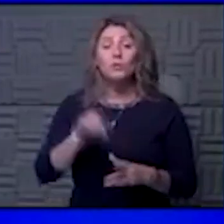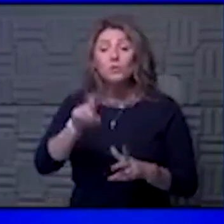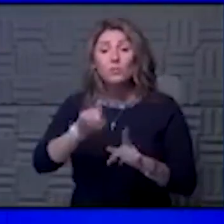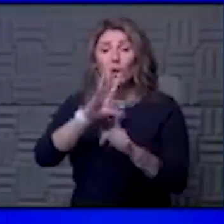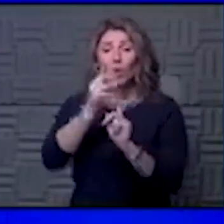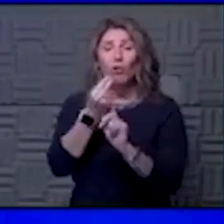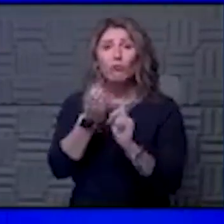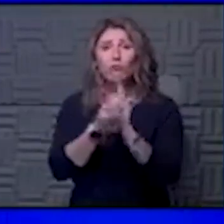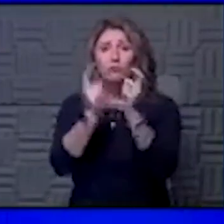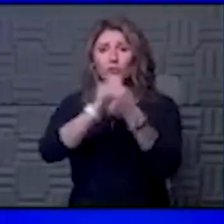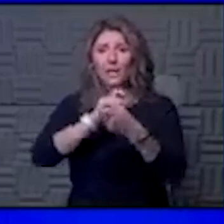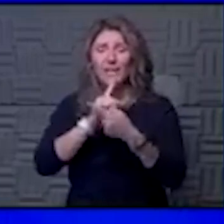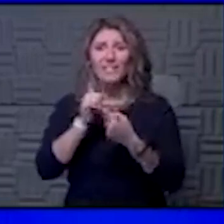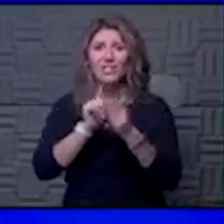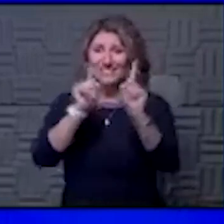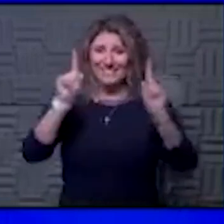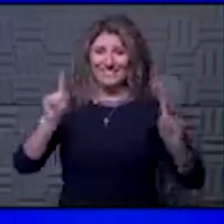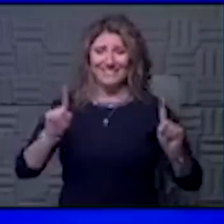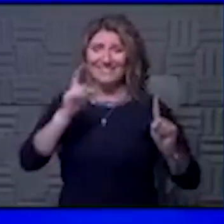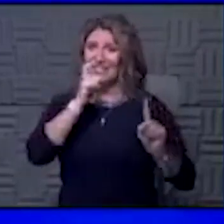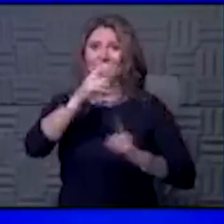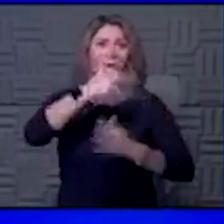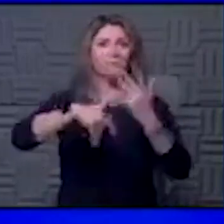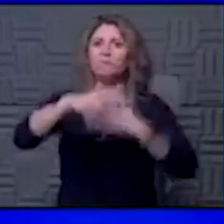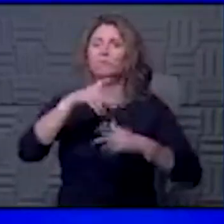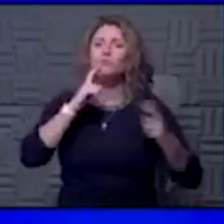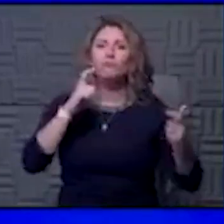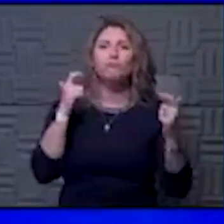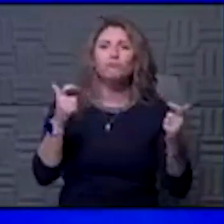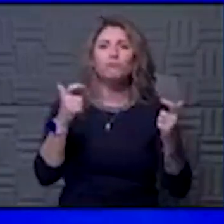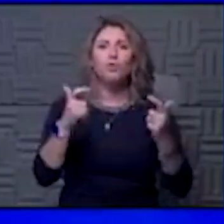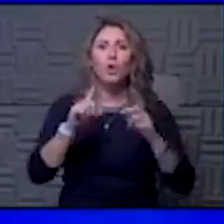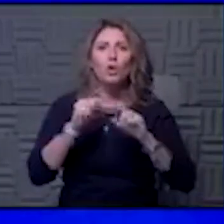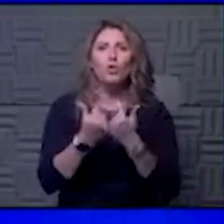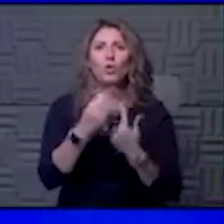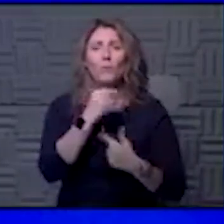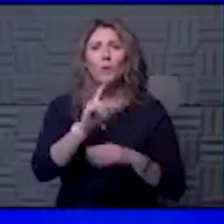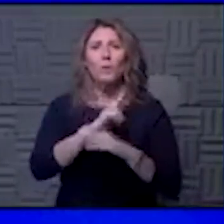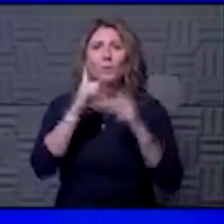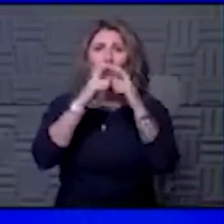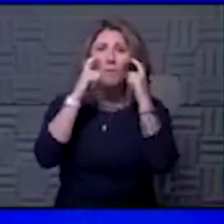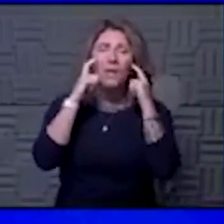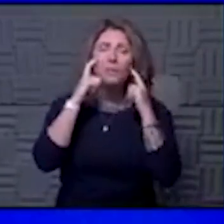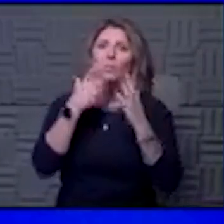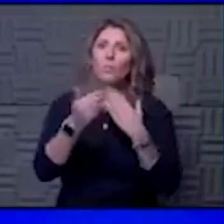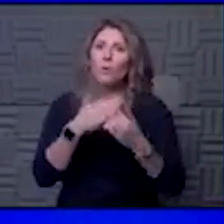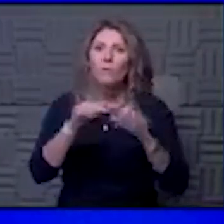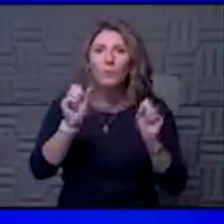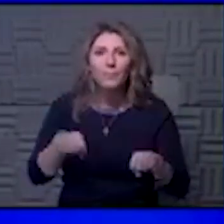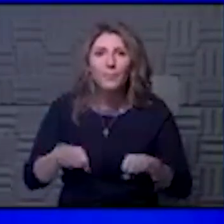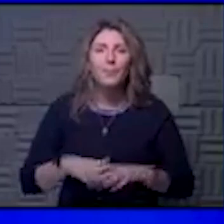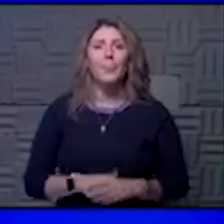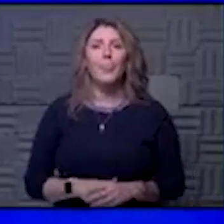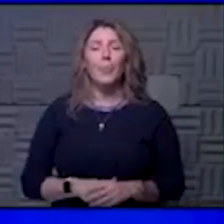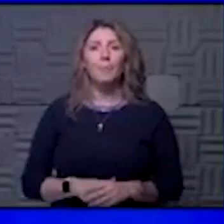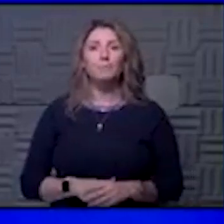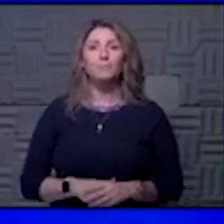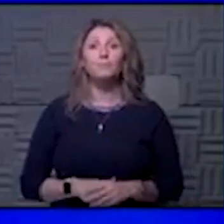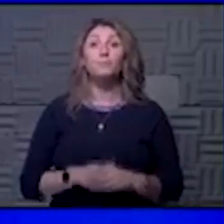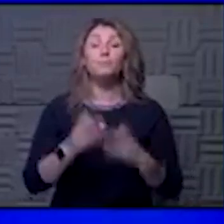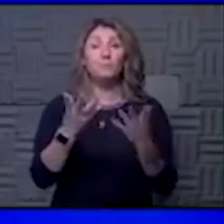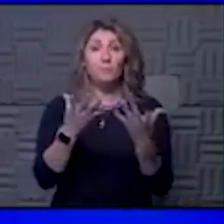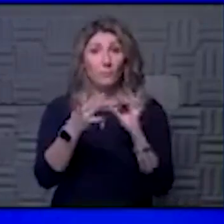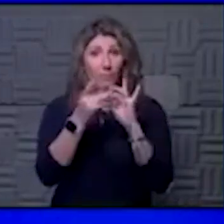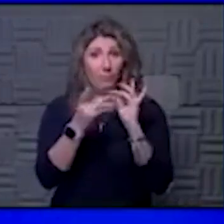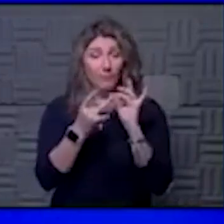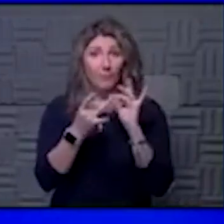The distancing, the not meeting in large groups, the masking whenever possible. I think those are important things to know. We should note that